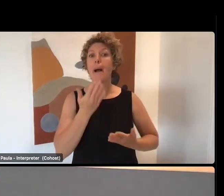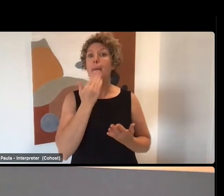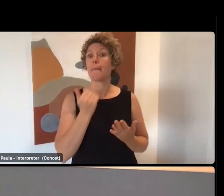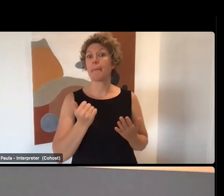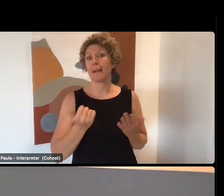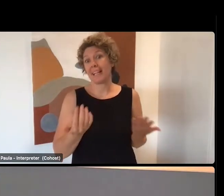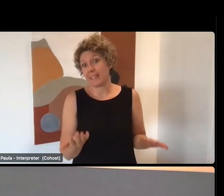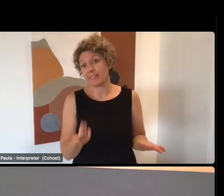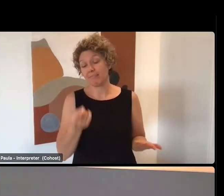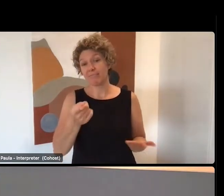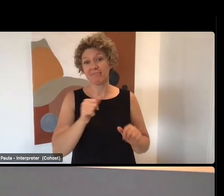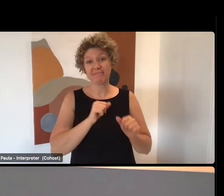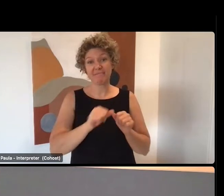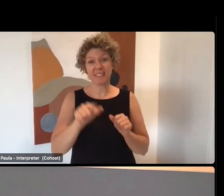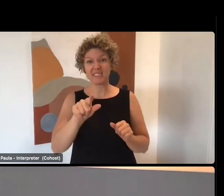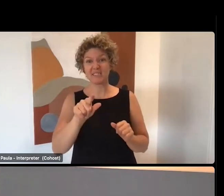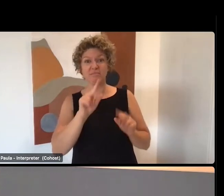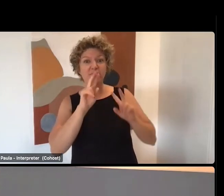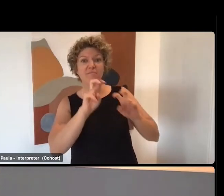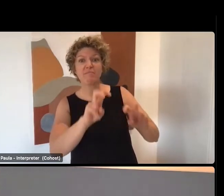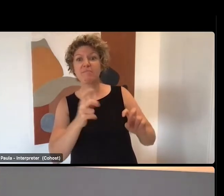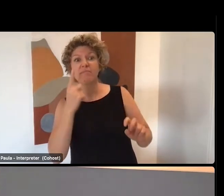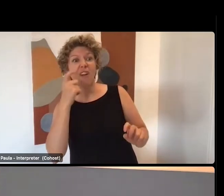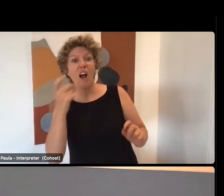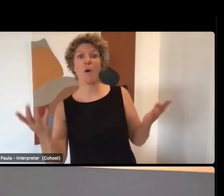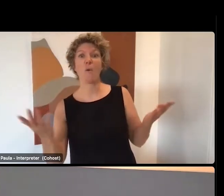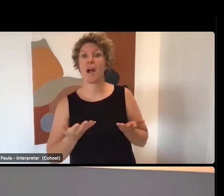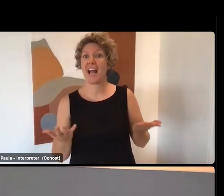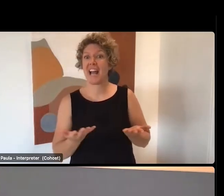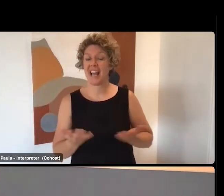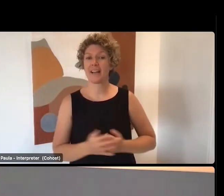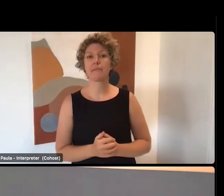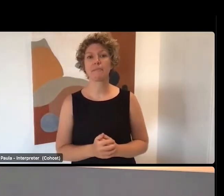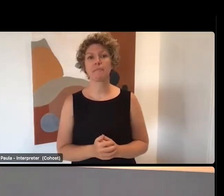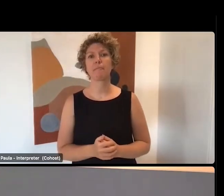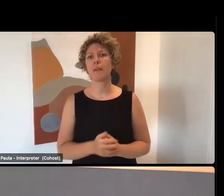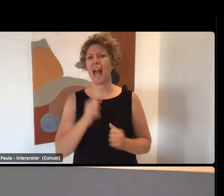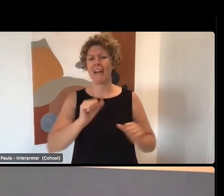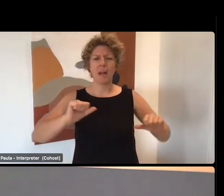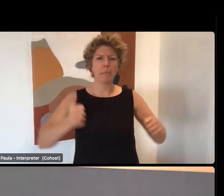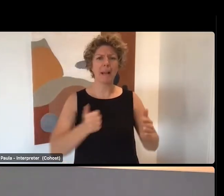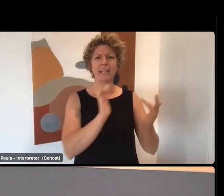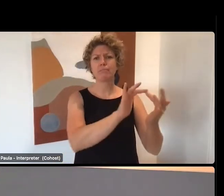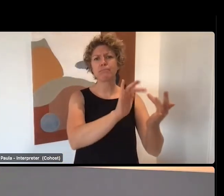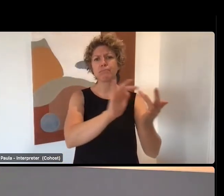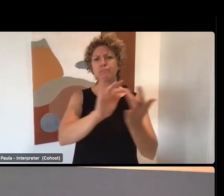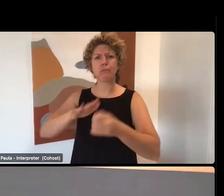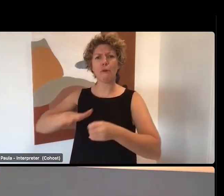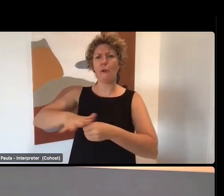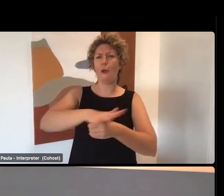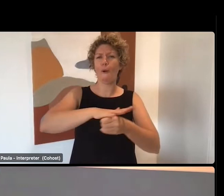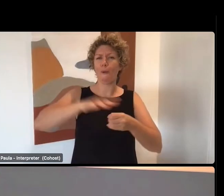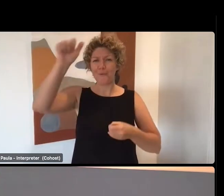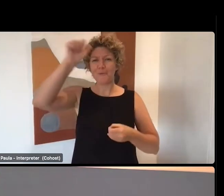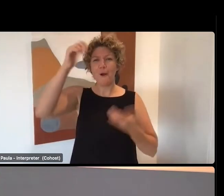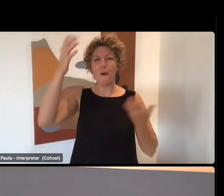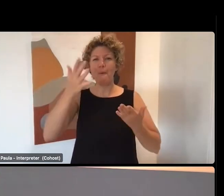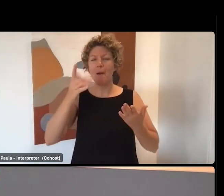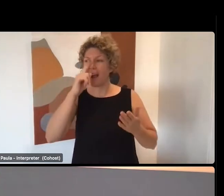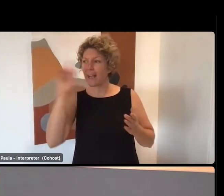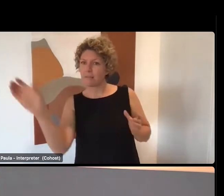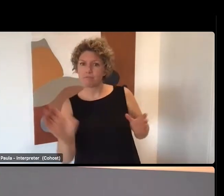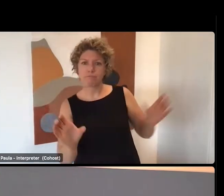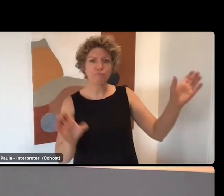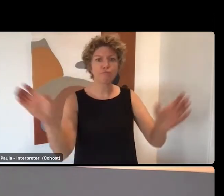take home today is you might want to touch bases with them. They're very well connected across their regions and they can help find